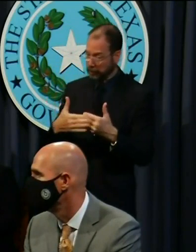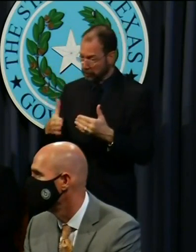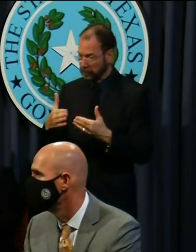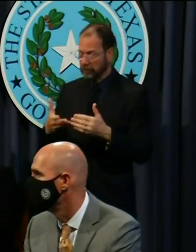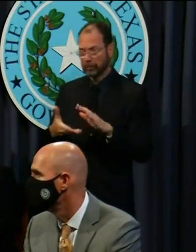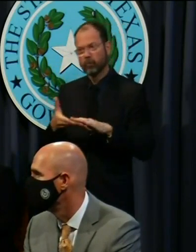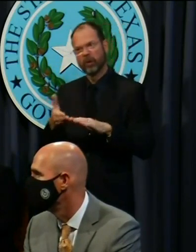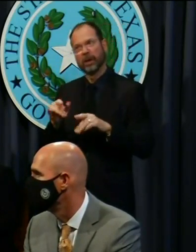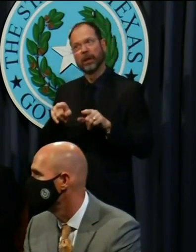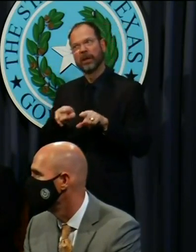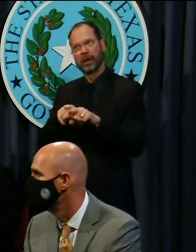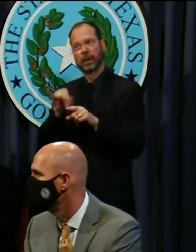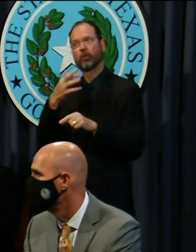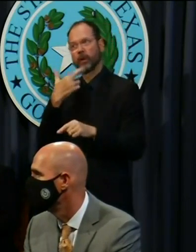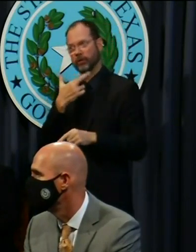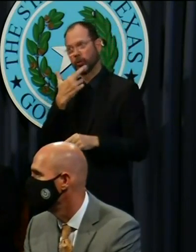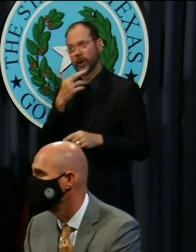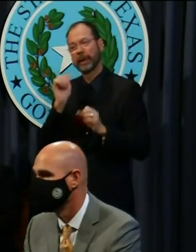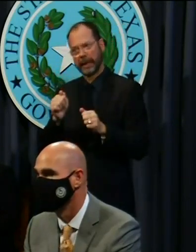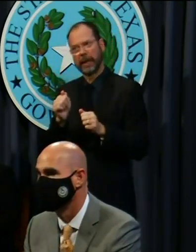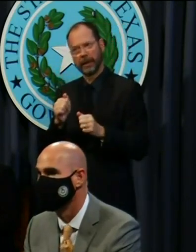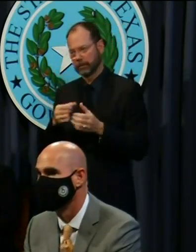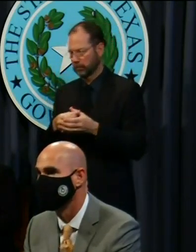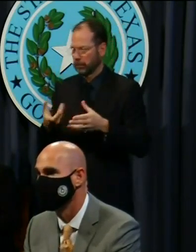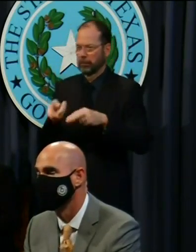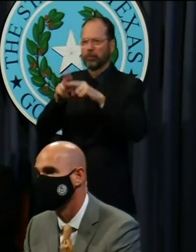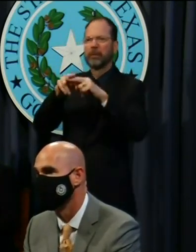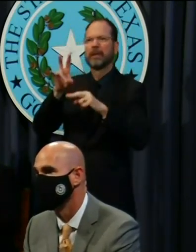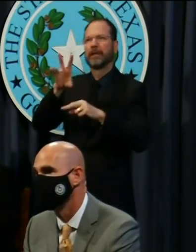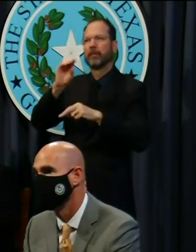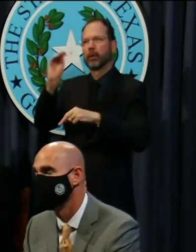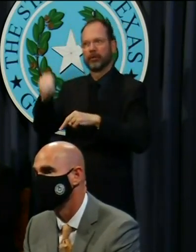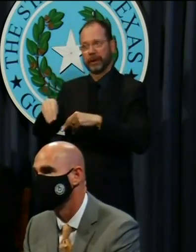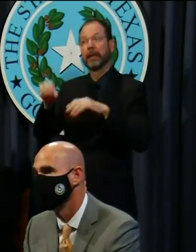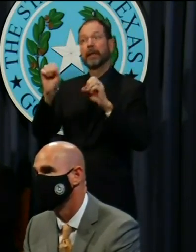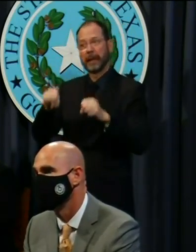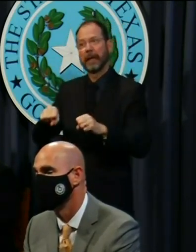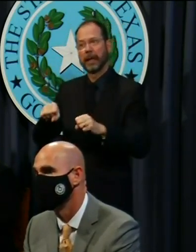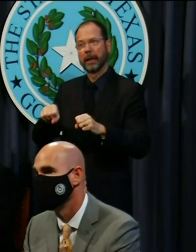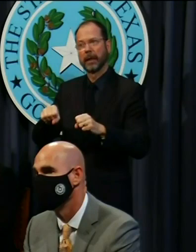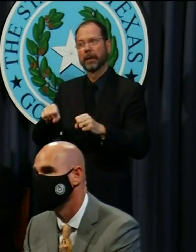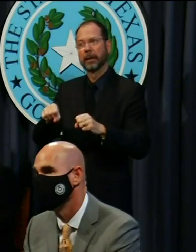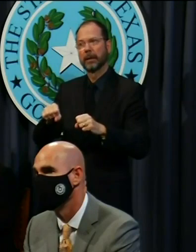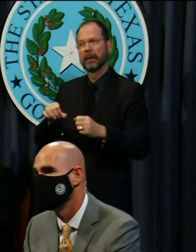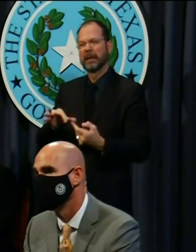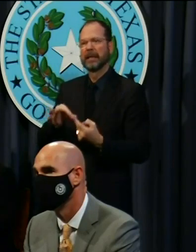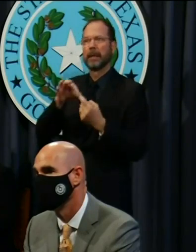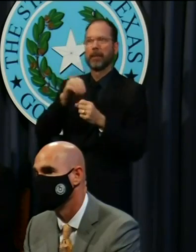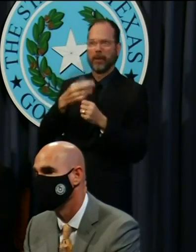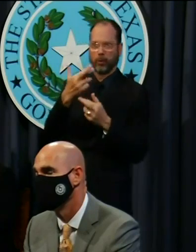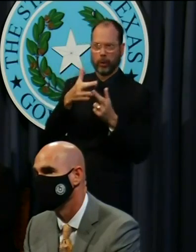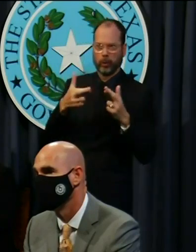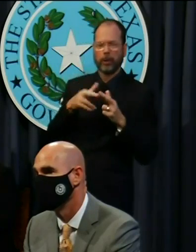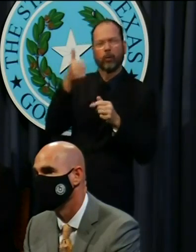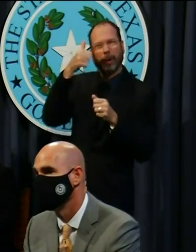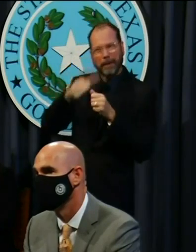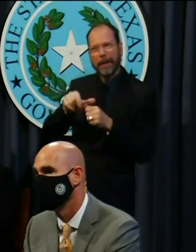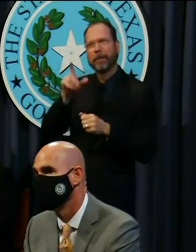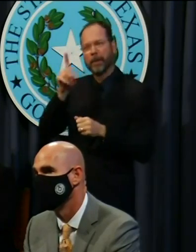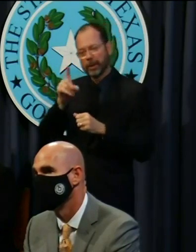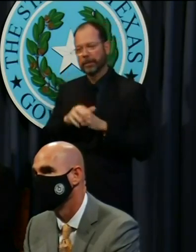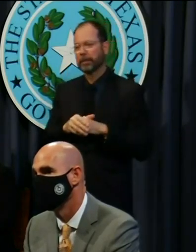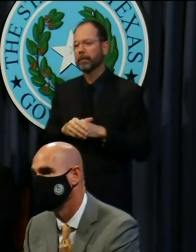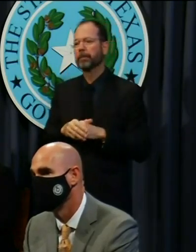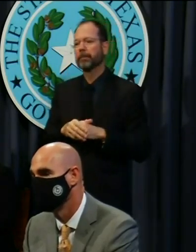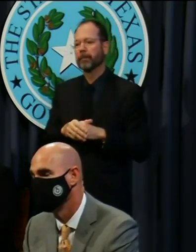operating as a restaurant can expand to 75% in all but those three regions. Remember this, however, Rudy,